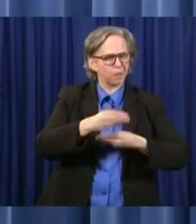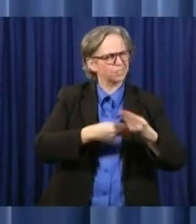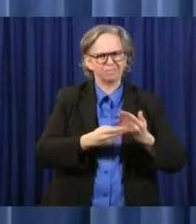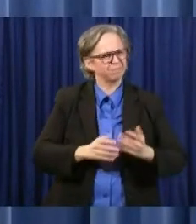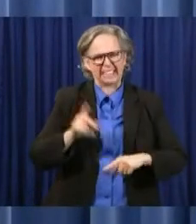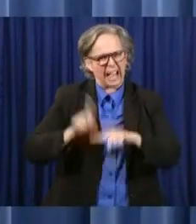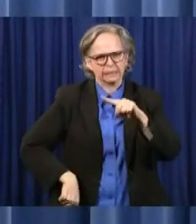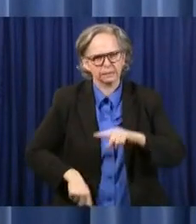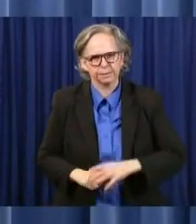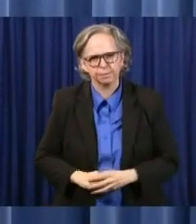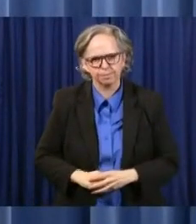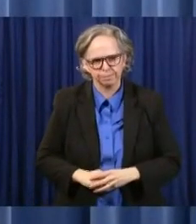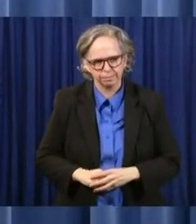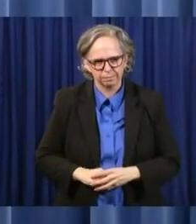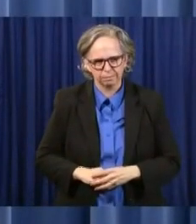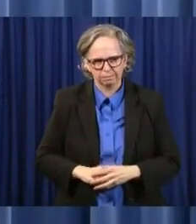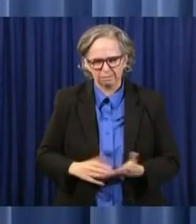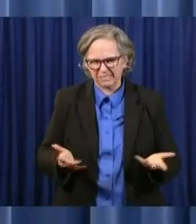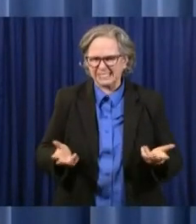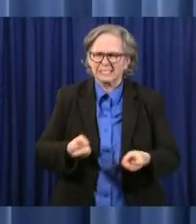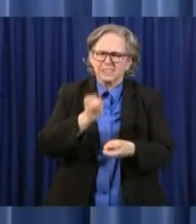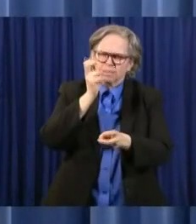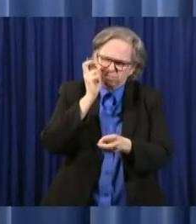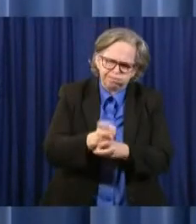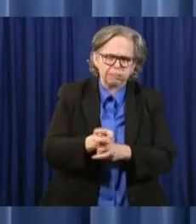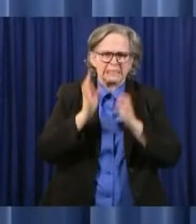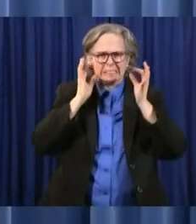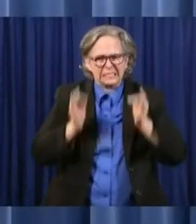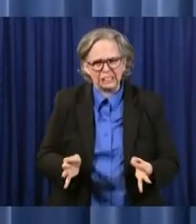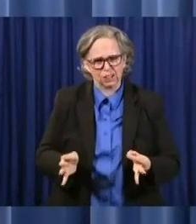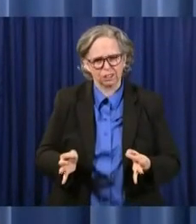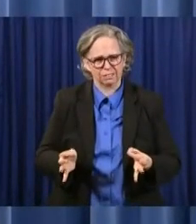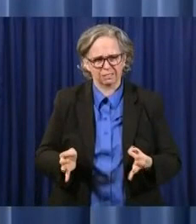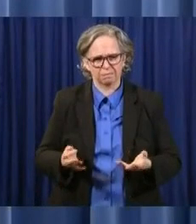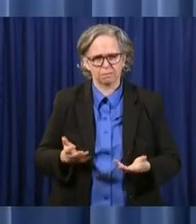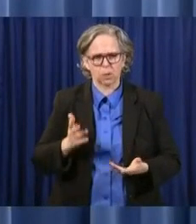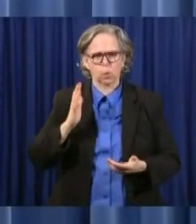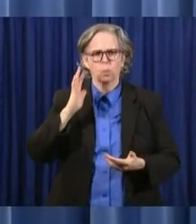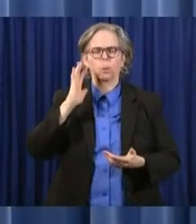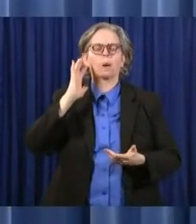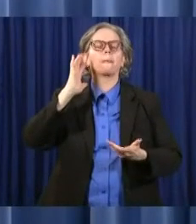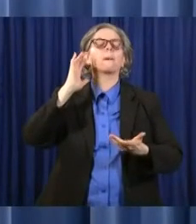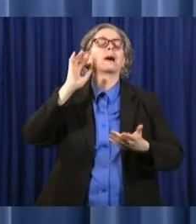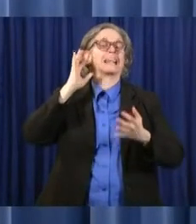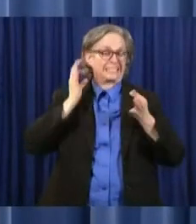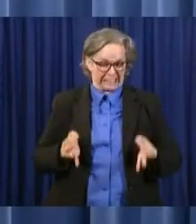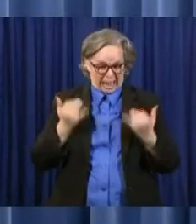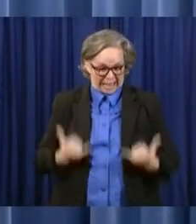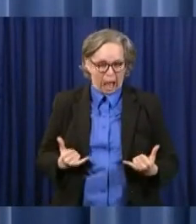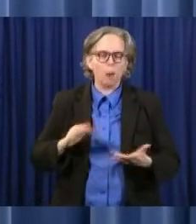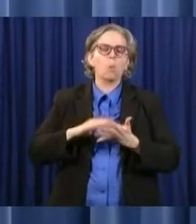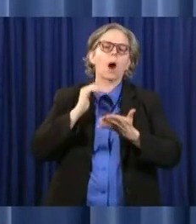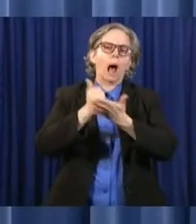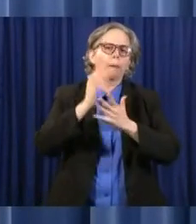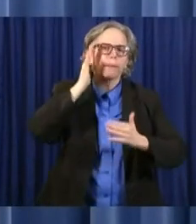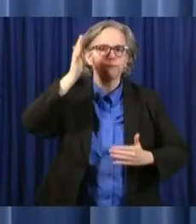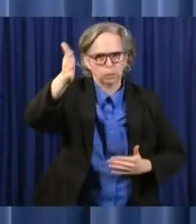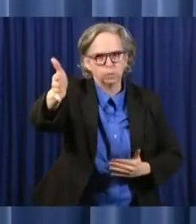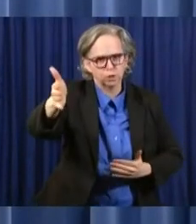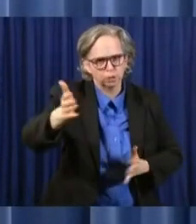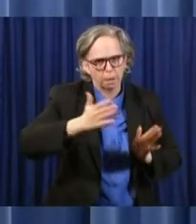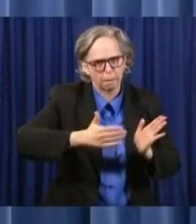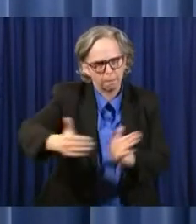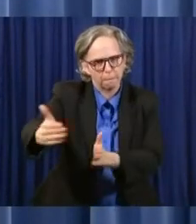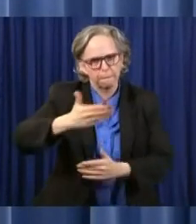now will help us down the road, and it will help us while we continue our discussions for the next fiscal year budget.